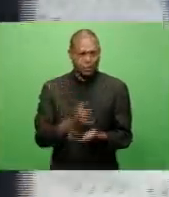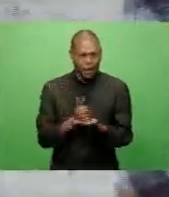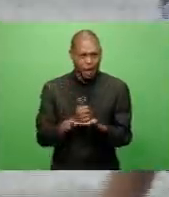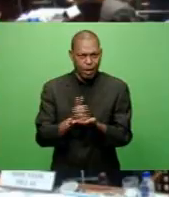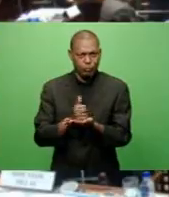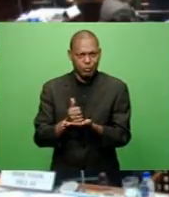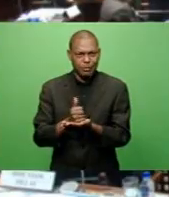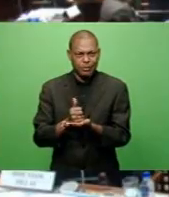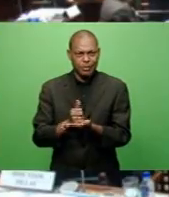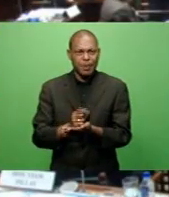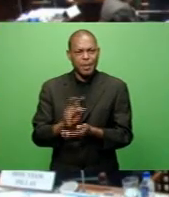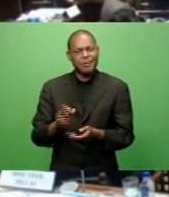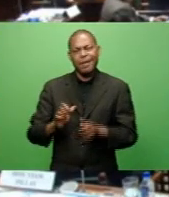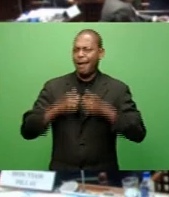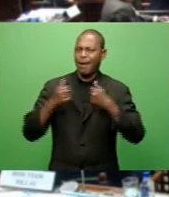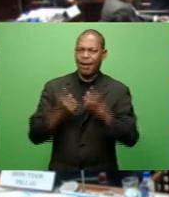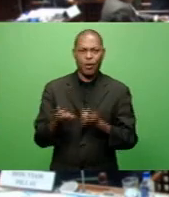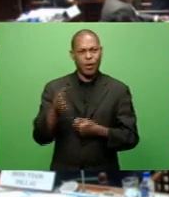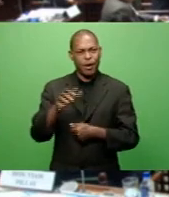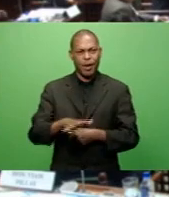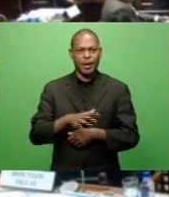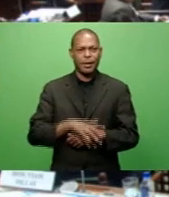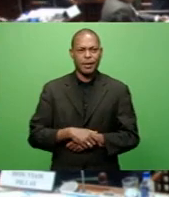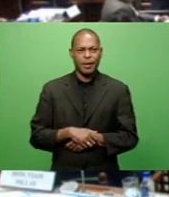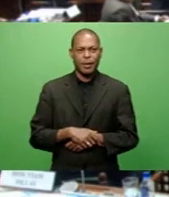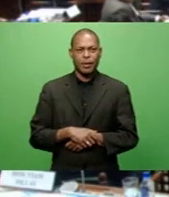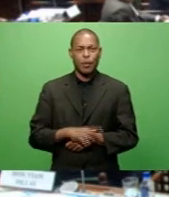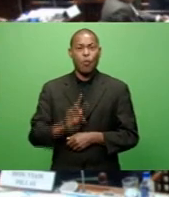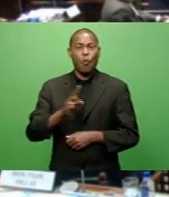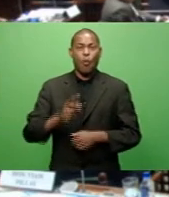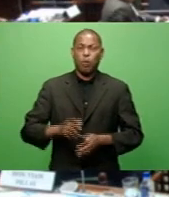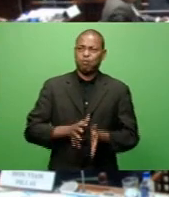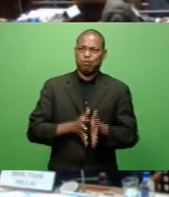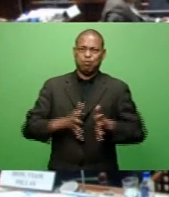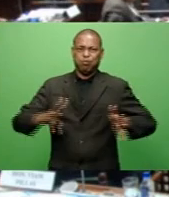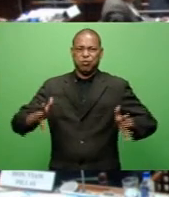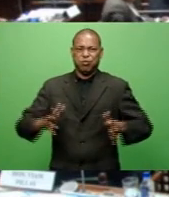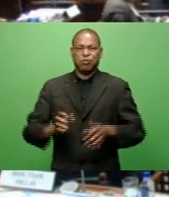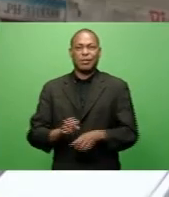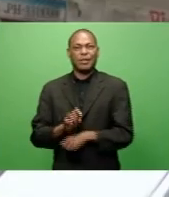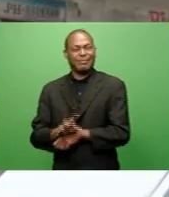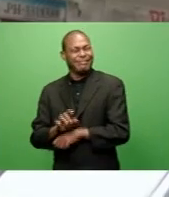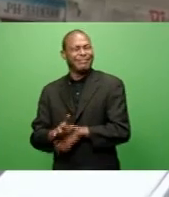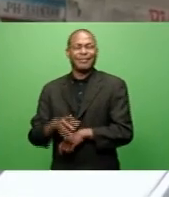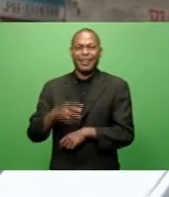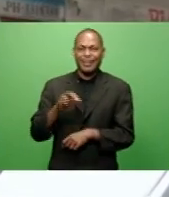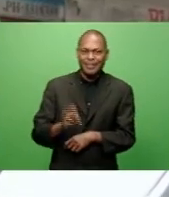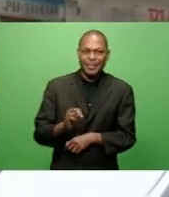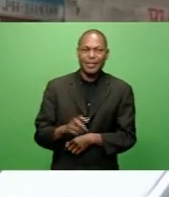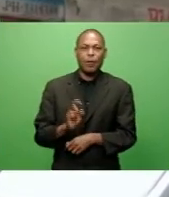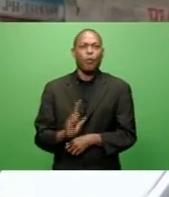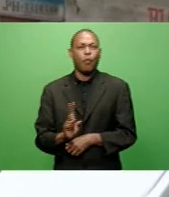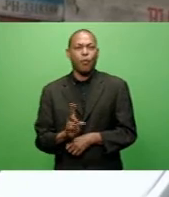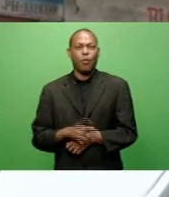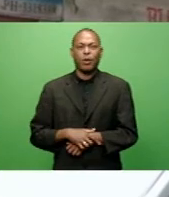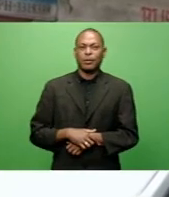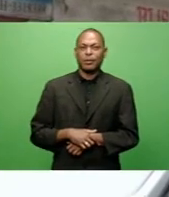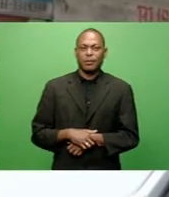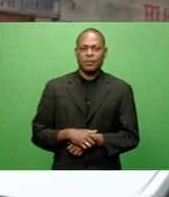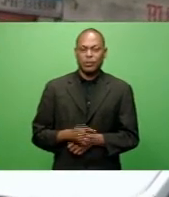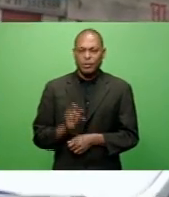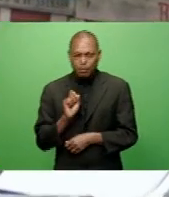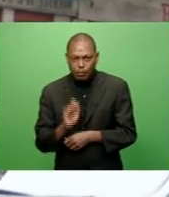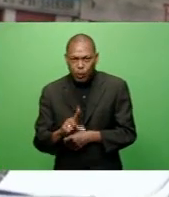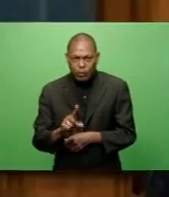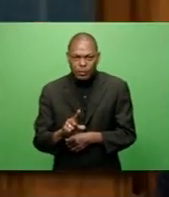consent was given. Saeed Khayyum says MPs have a huge level of influence in the community and need to be cautious about what they post.